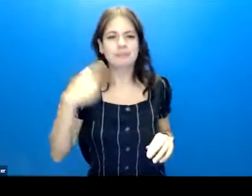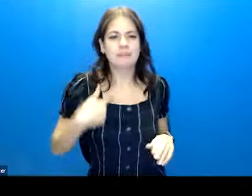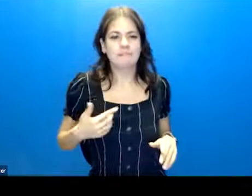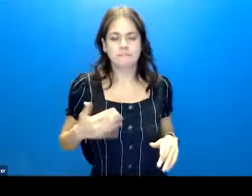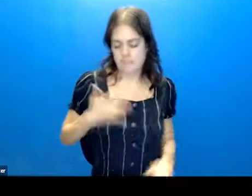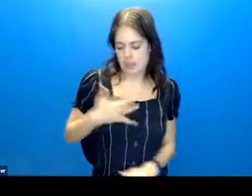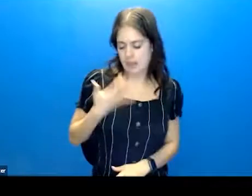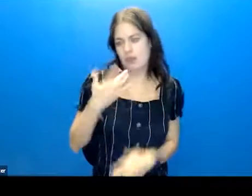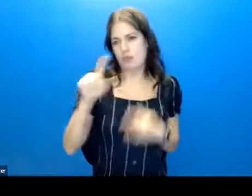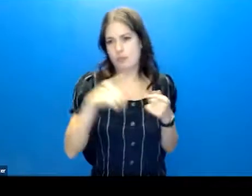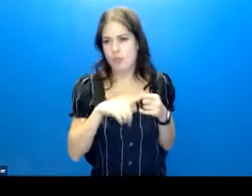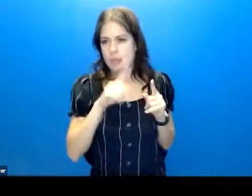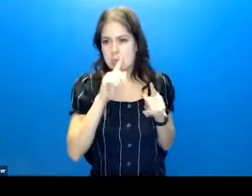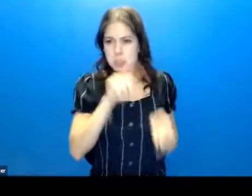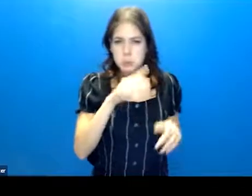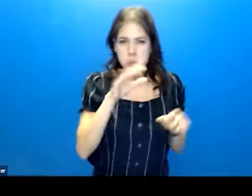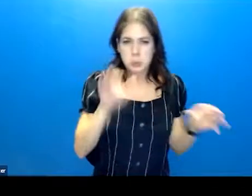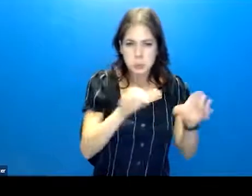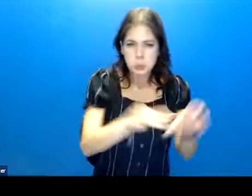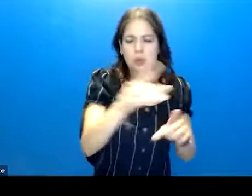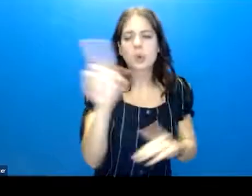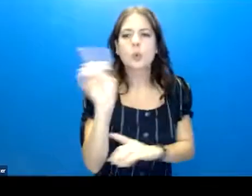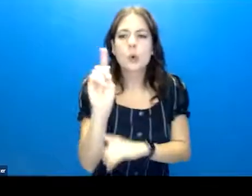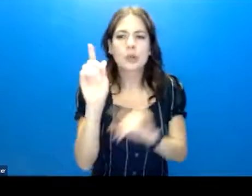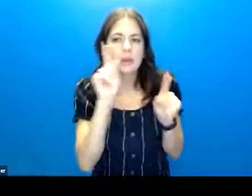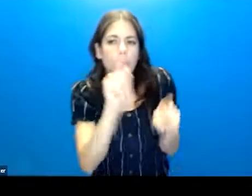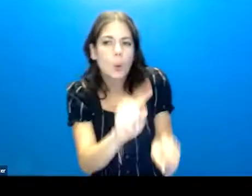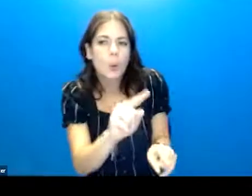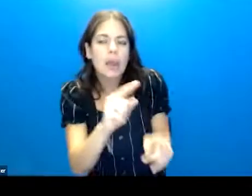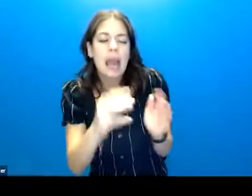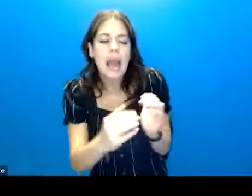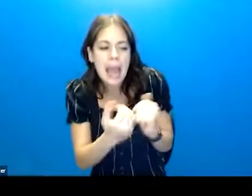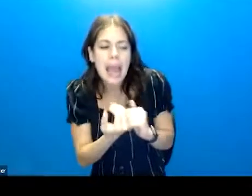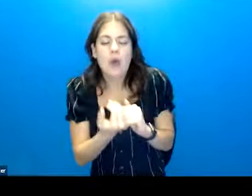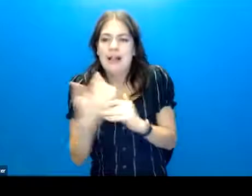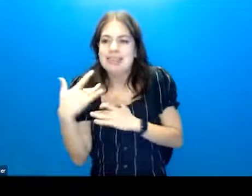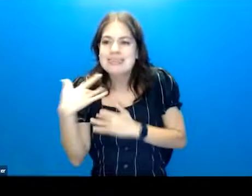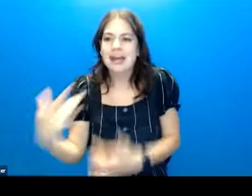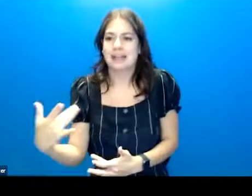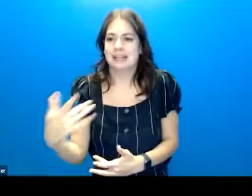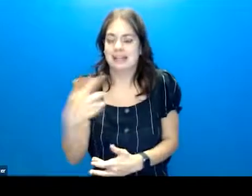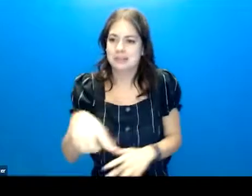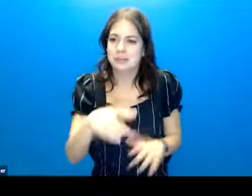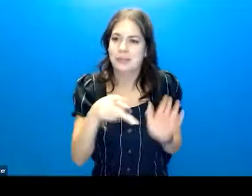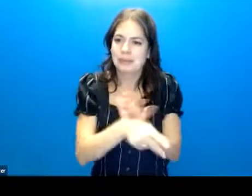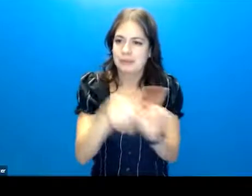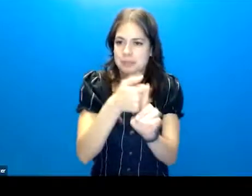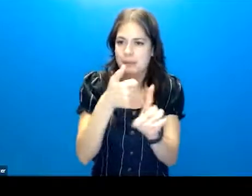when they go this direction, where do they go, and how likely is it to be lethal?